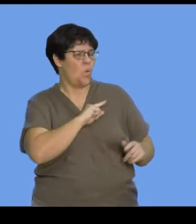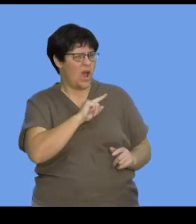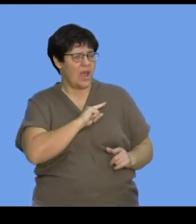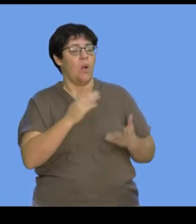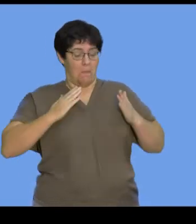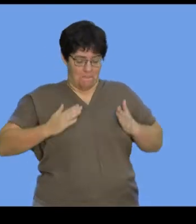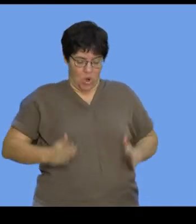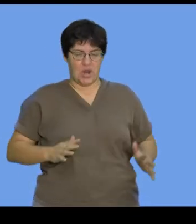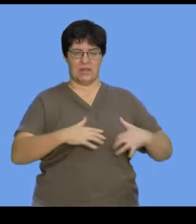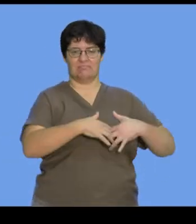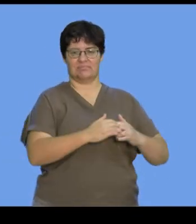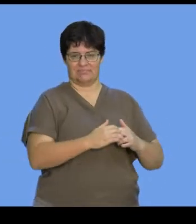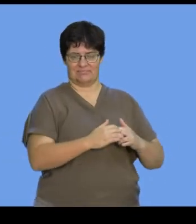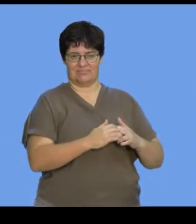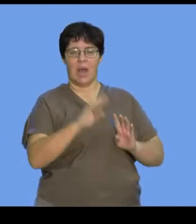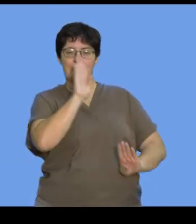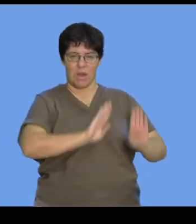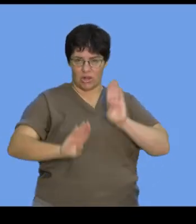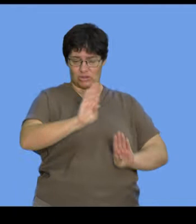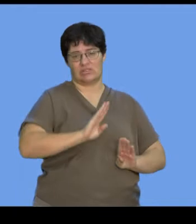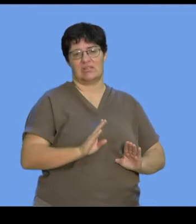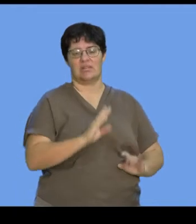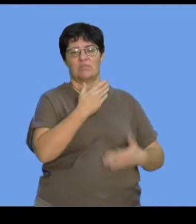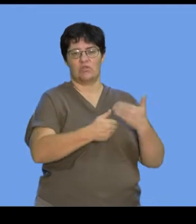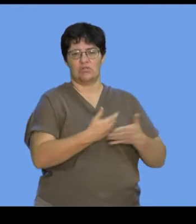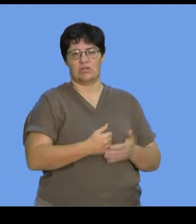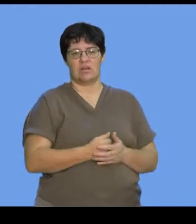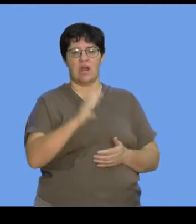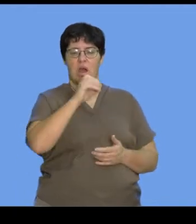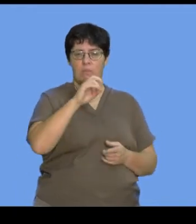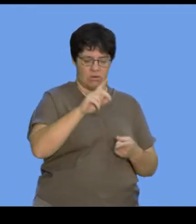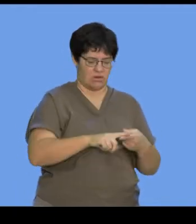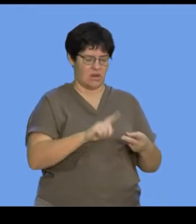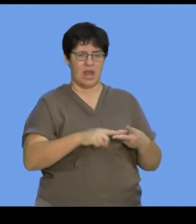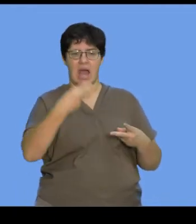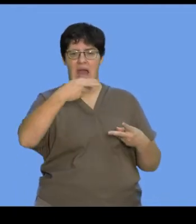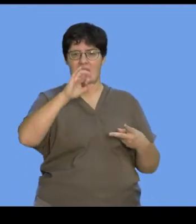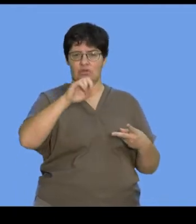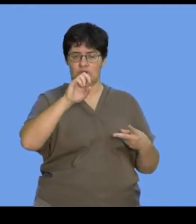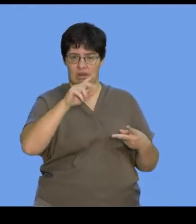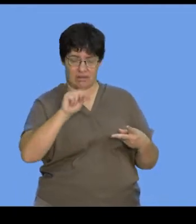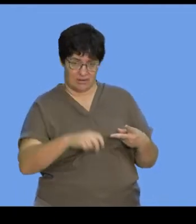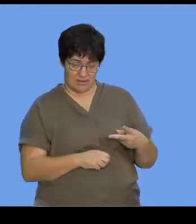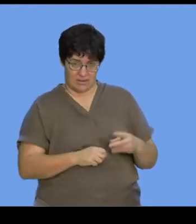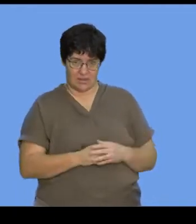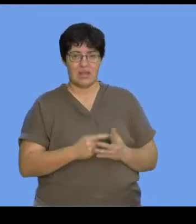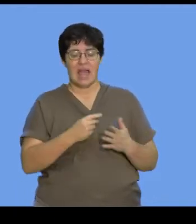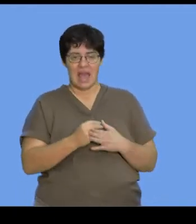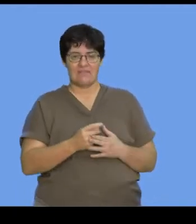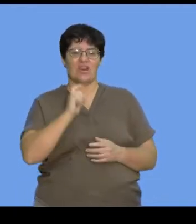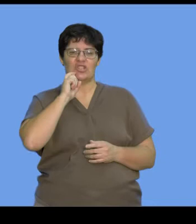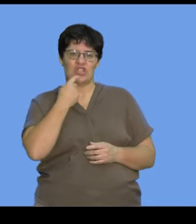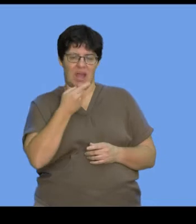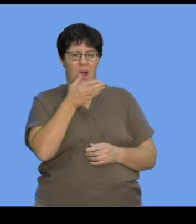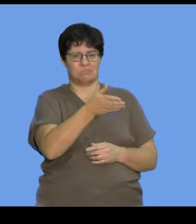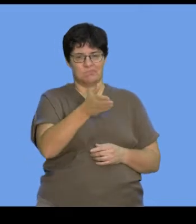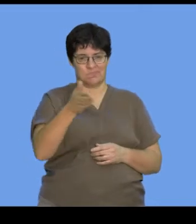So they're produced through some process, a biological process. They contain carbon, they contain hydrogen, and they have these pento